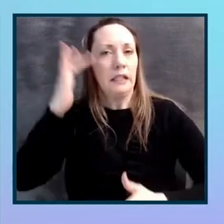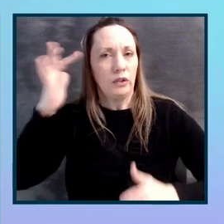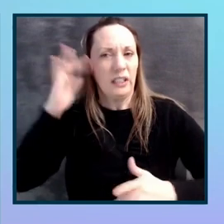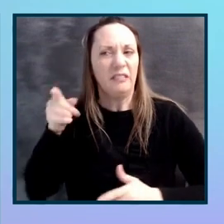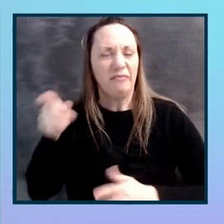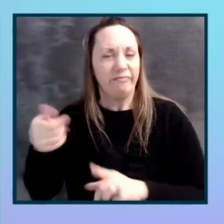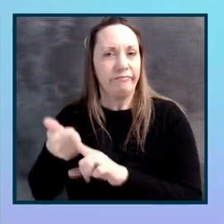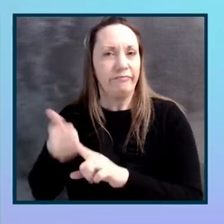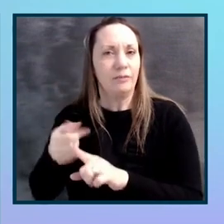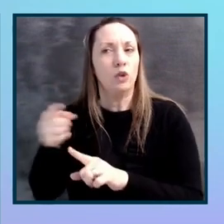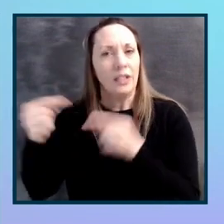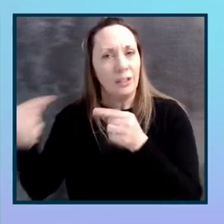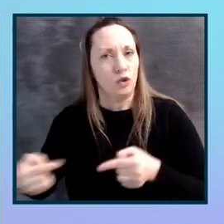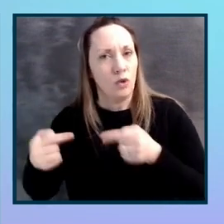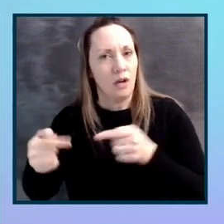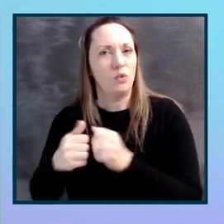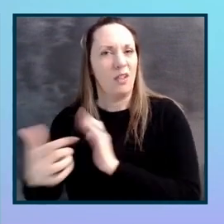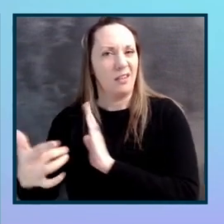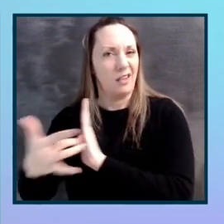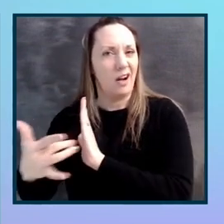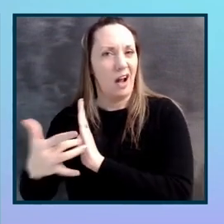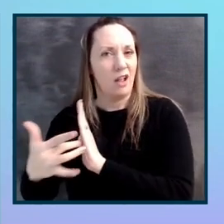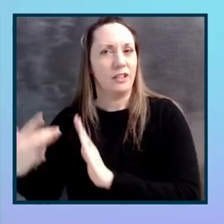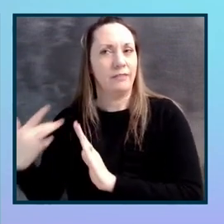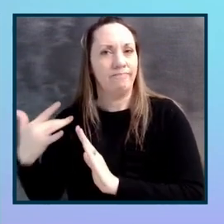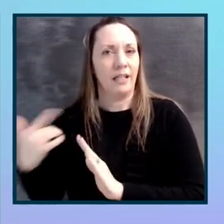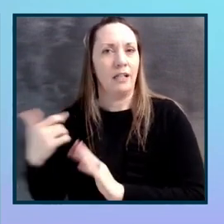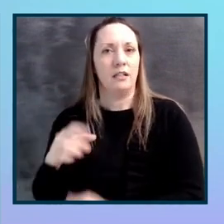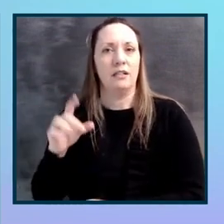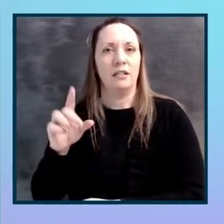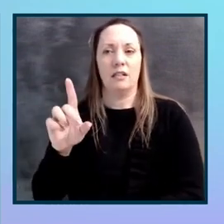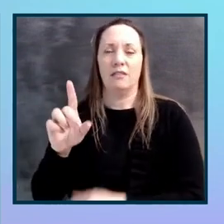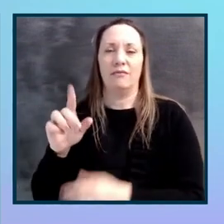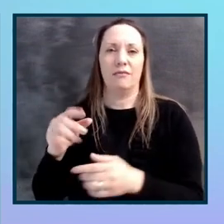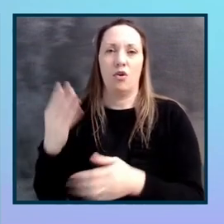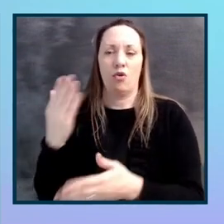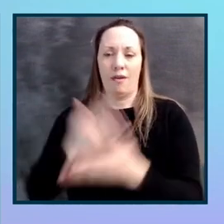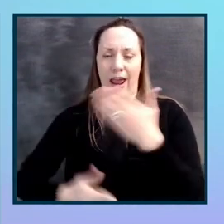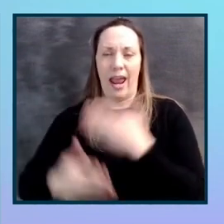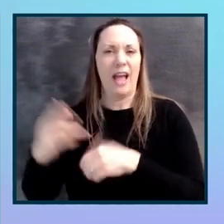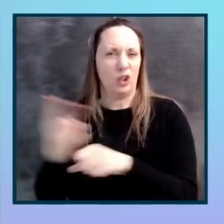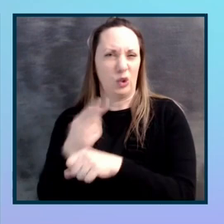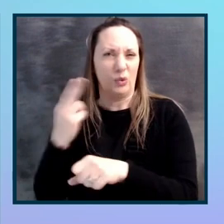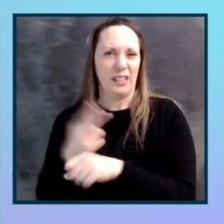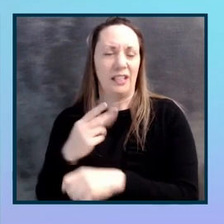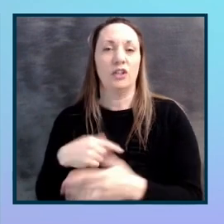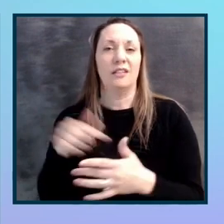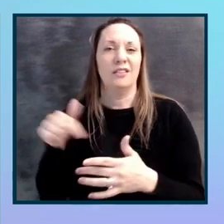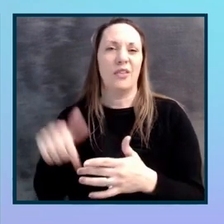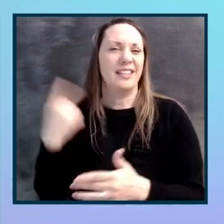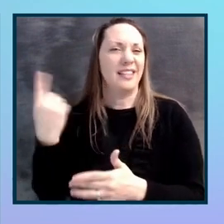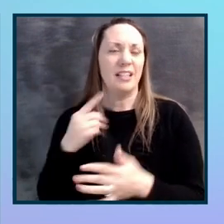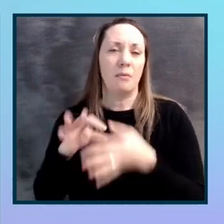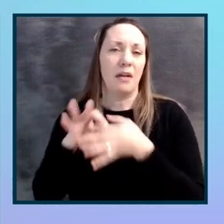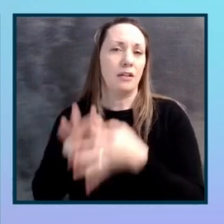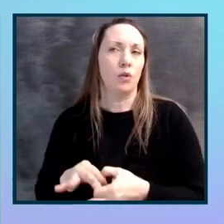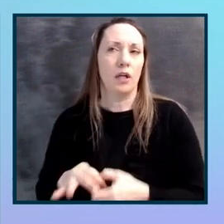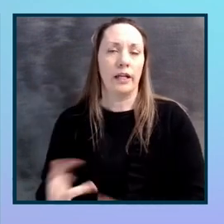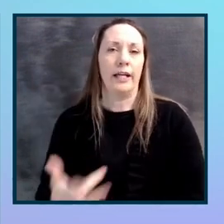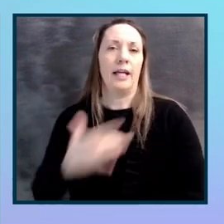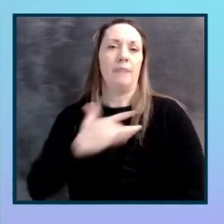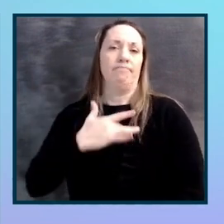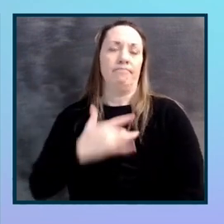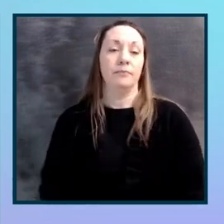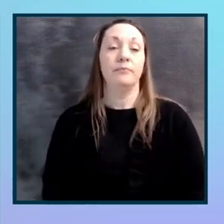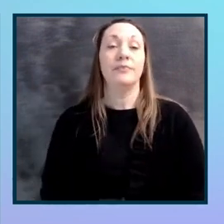she struggles a lot with technology due to the dexterity of her hands and her eyesight. So this is something that is really close to my heart.